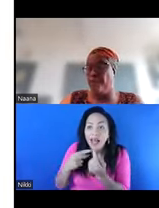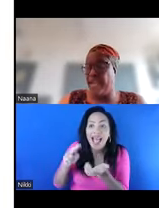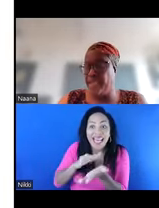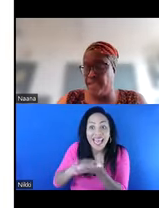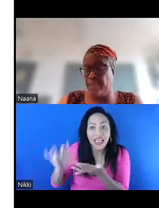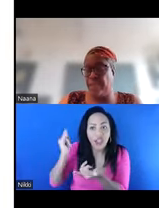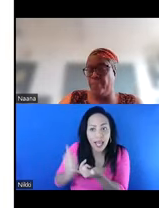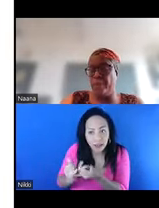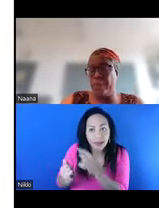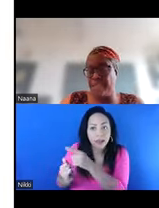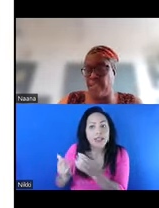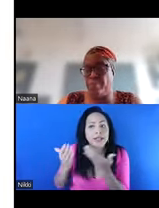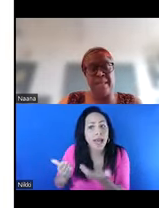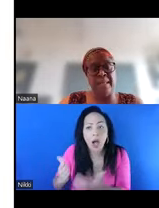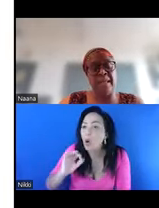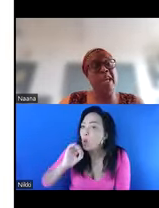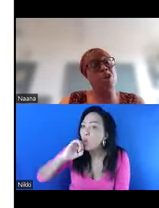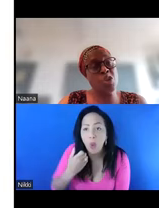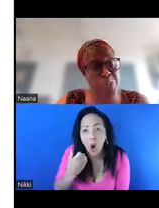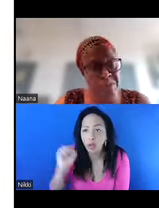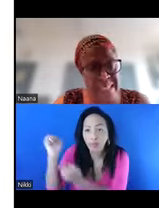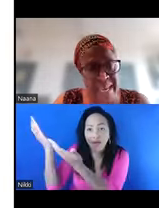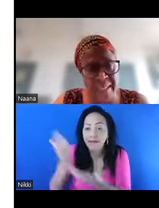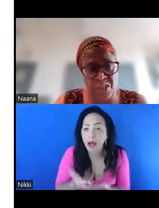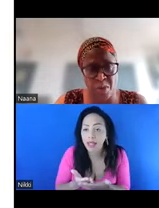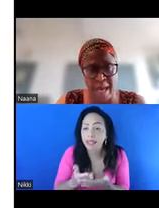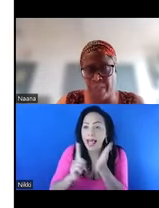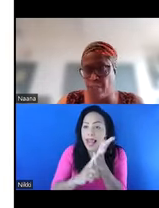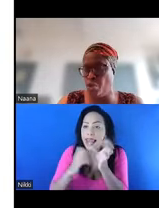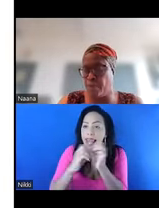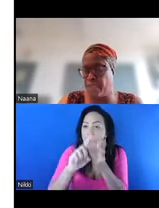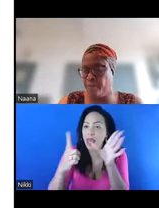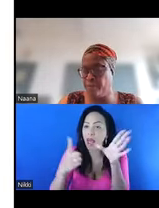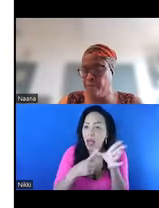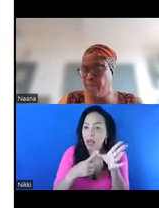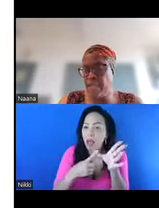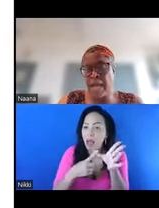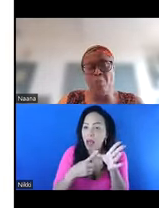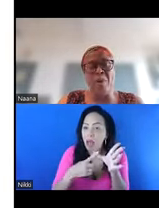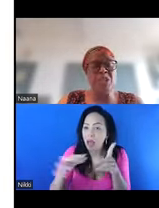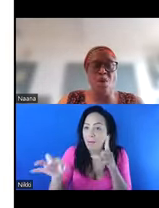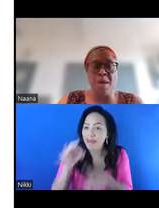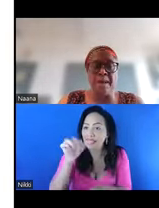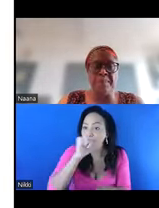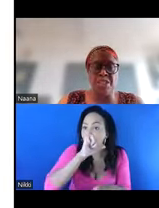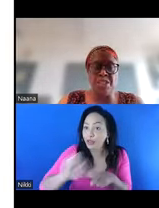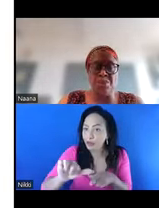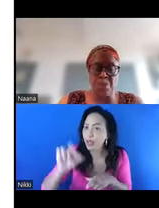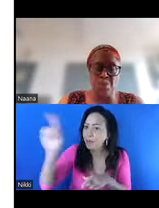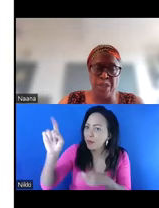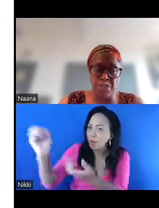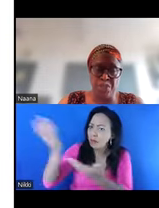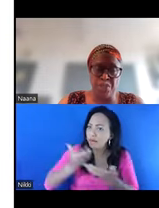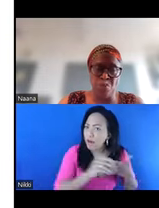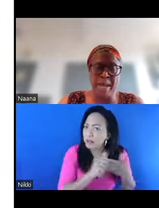providing labia plastic, but it also provides guidance on how it's going to be done. And when we talk about these